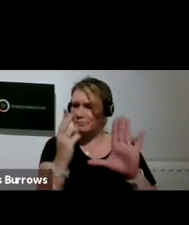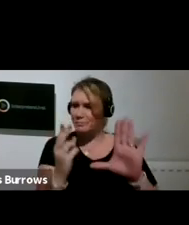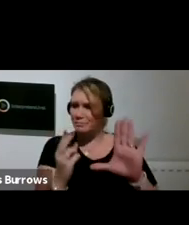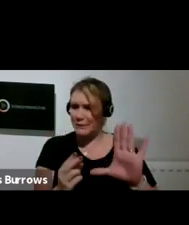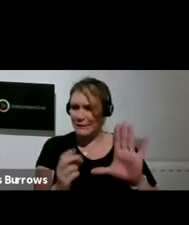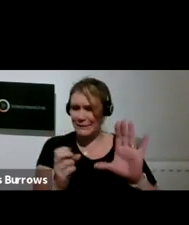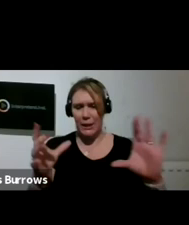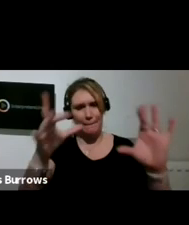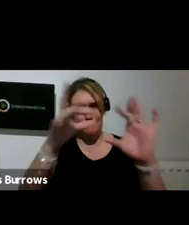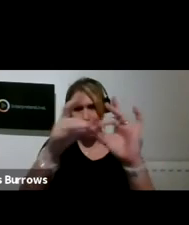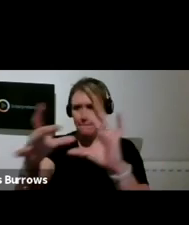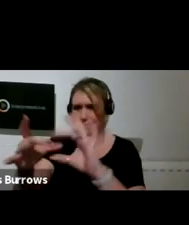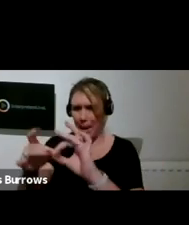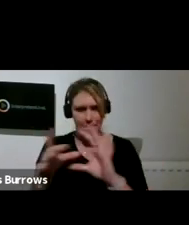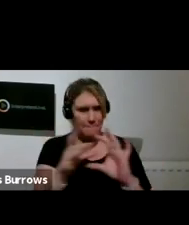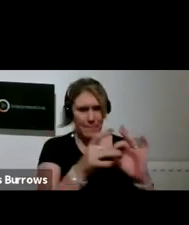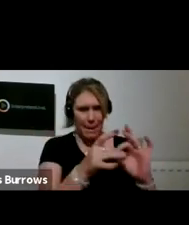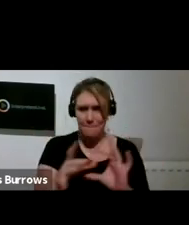which you're looking at.